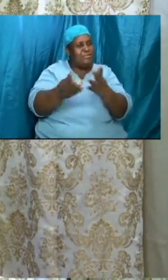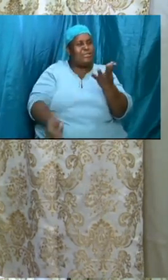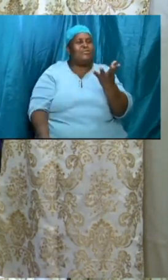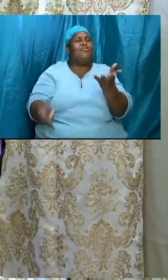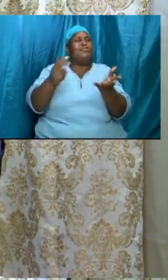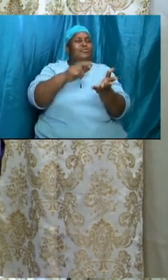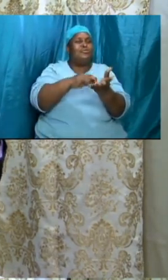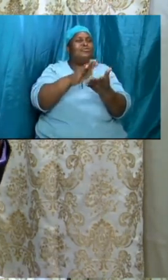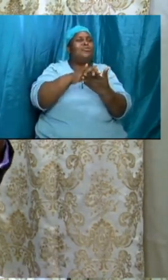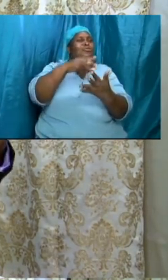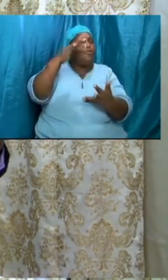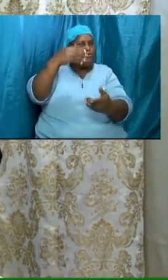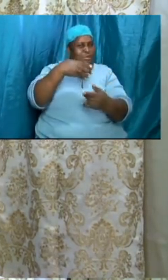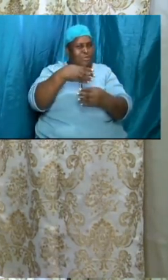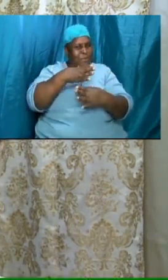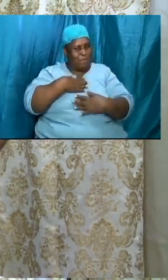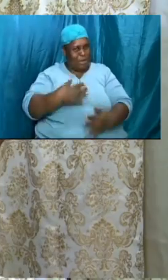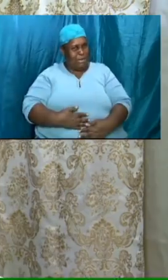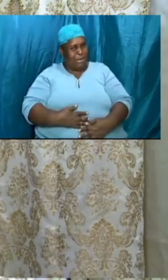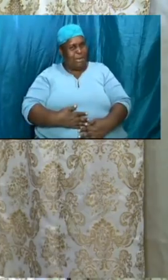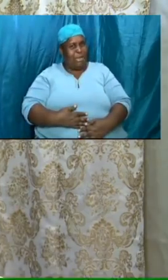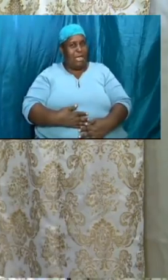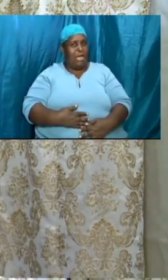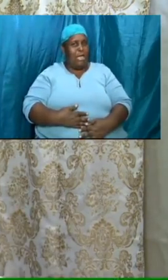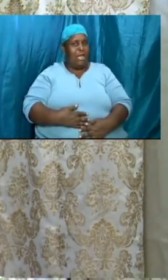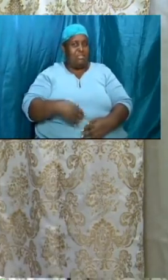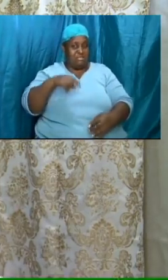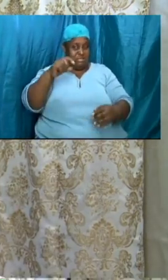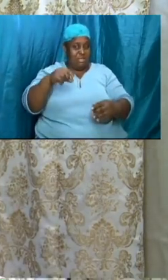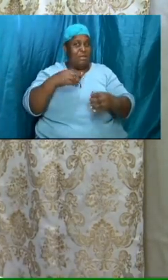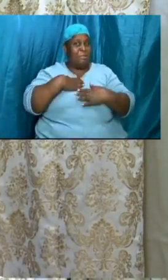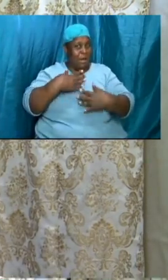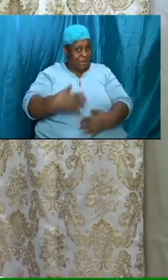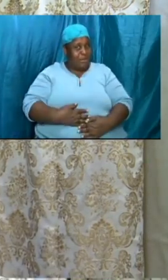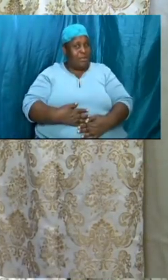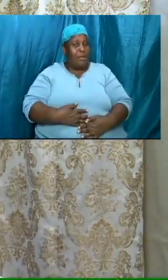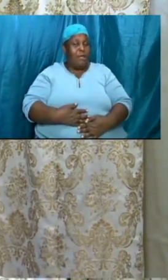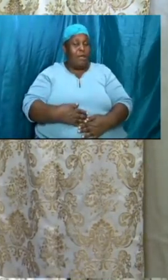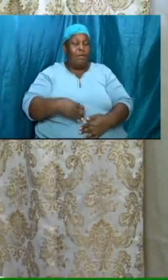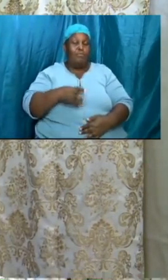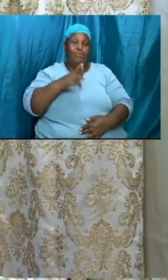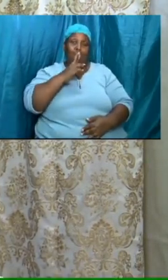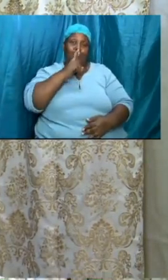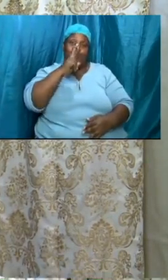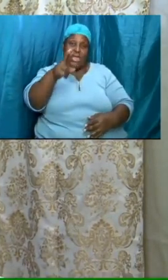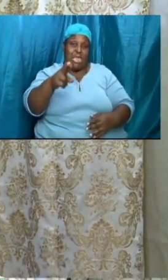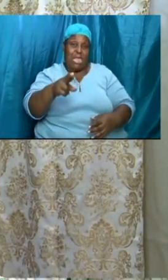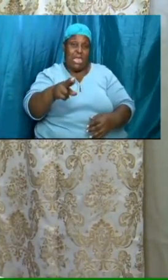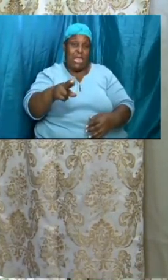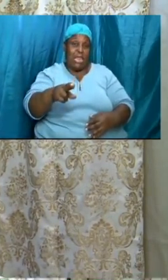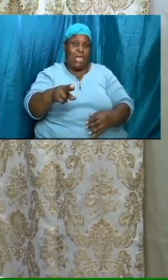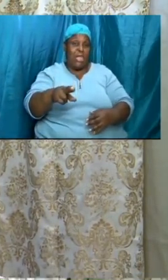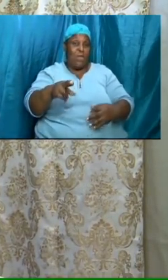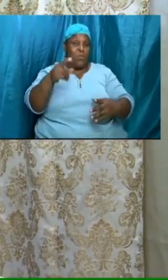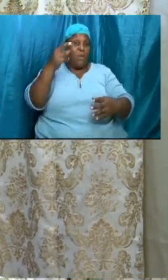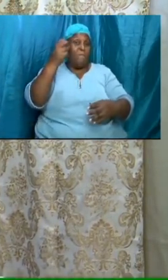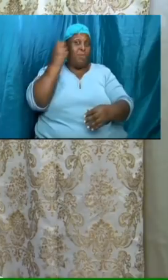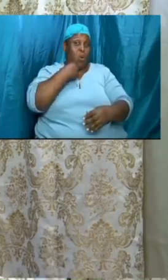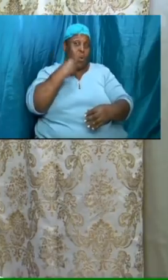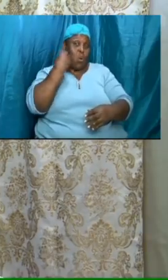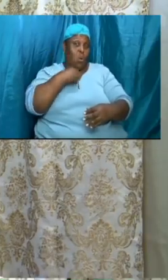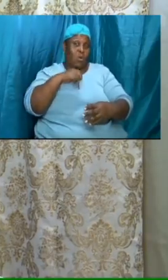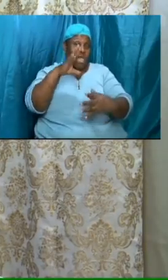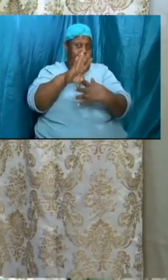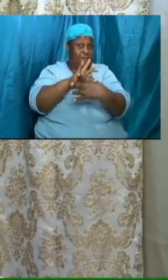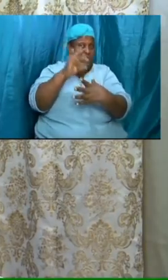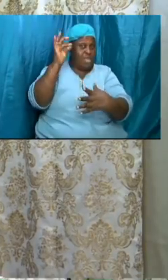will be real there will be flesh there will be bones we will be able to touch each other we will be